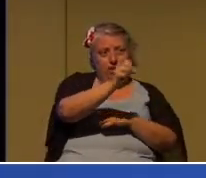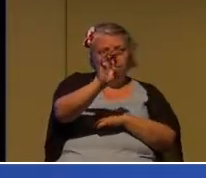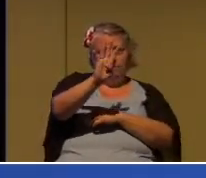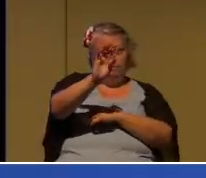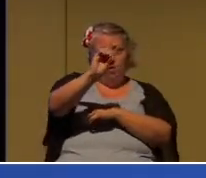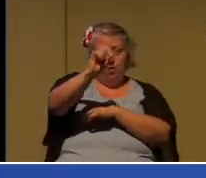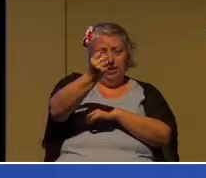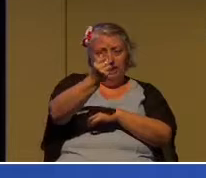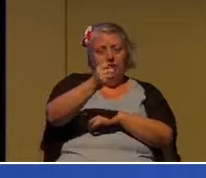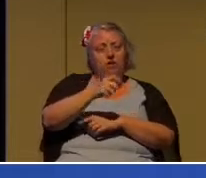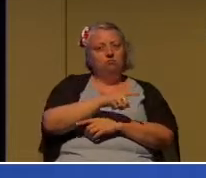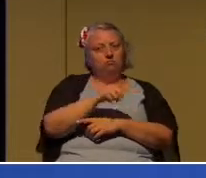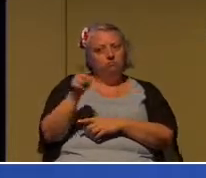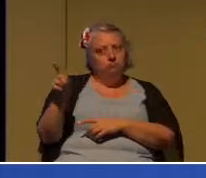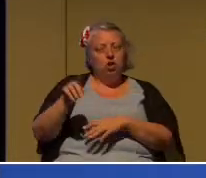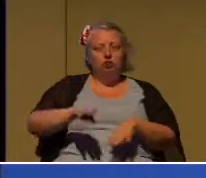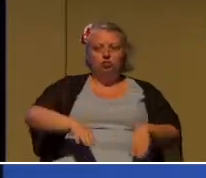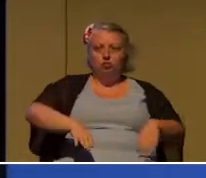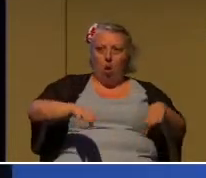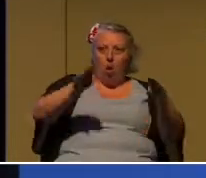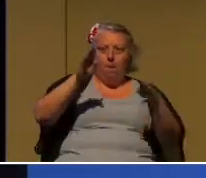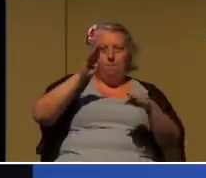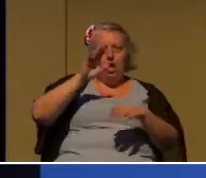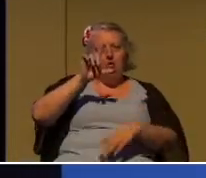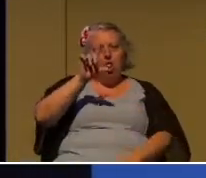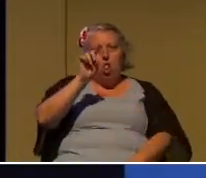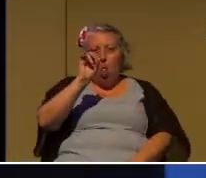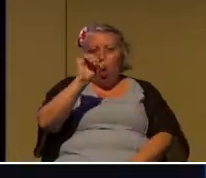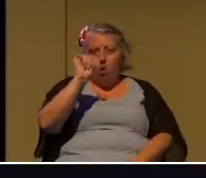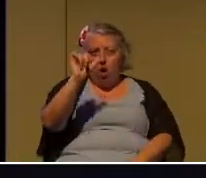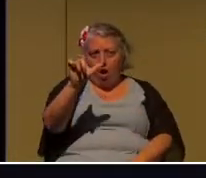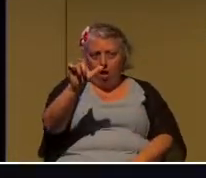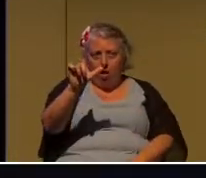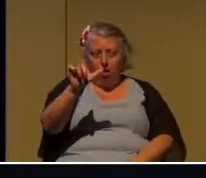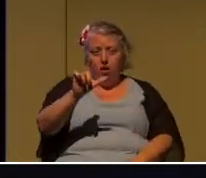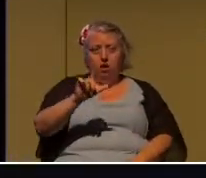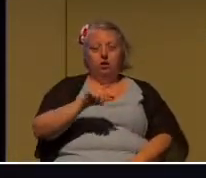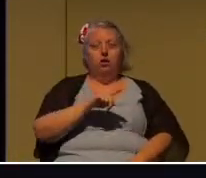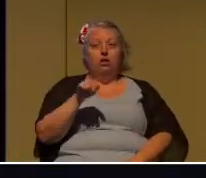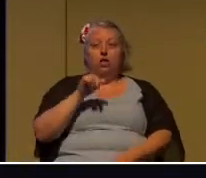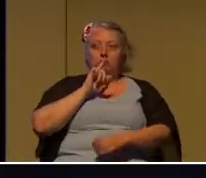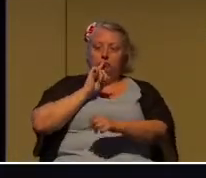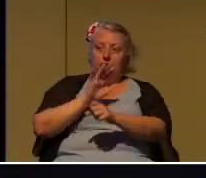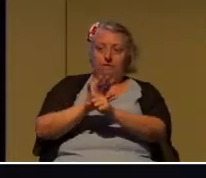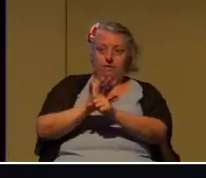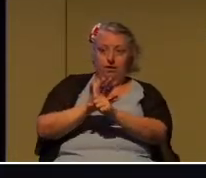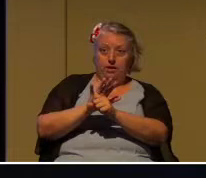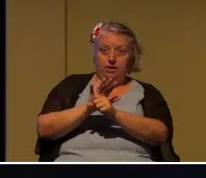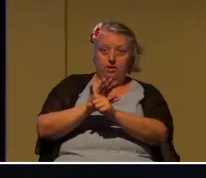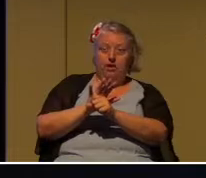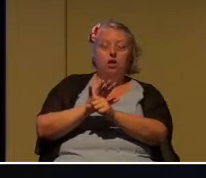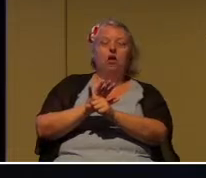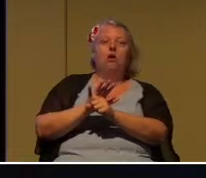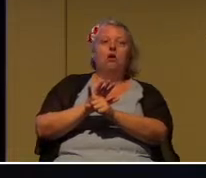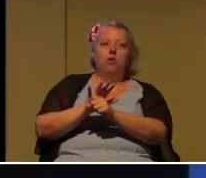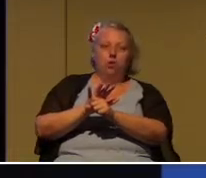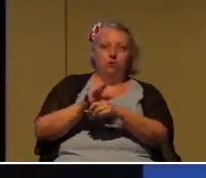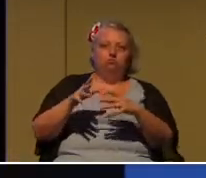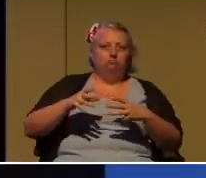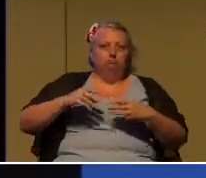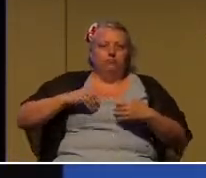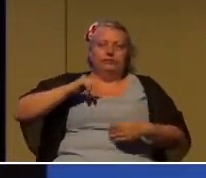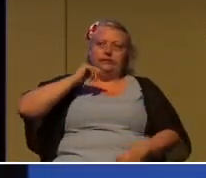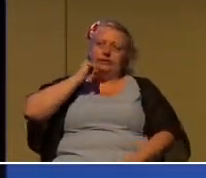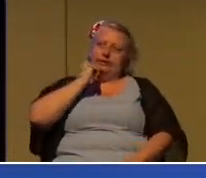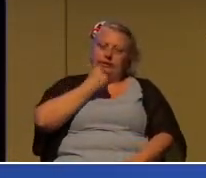and took covenant faithfulness extremely seriously. And if you've ever tried to throw